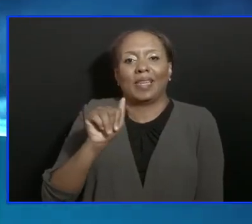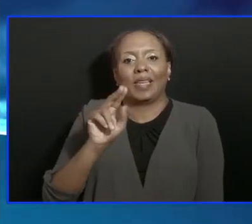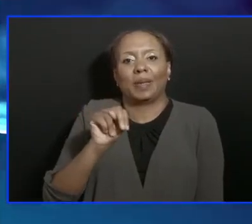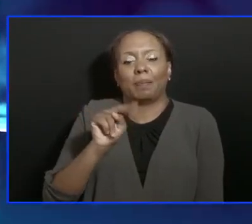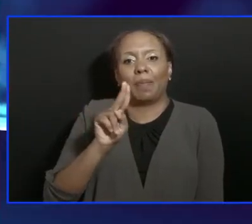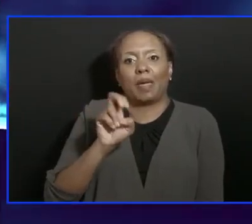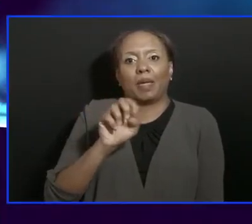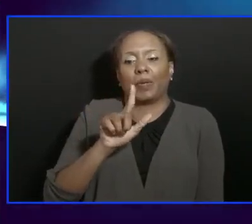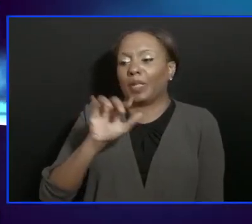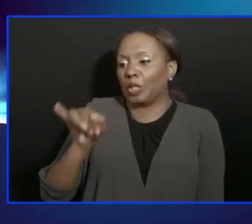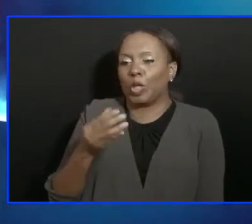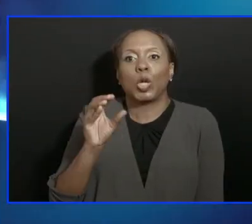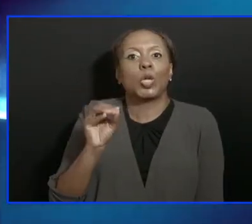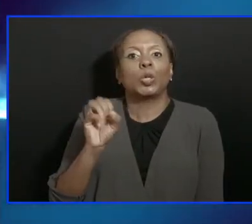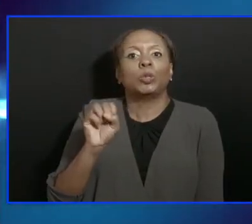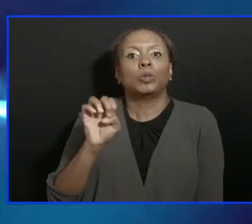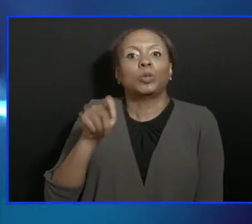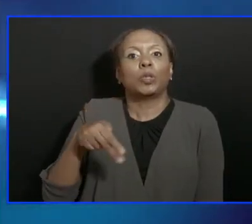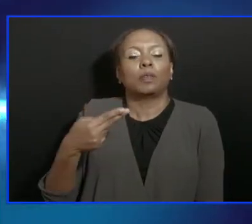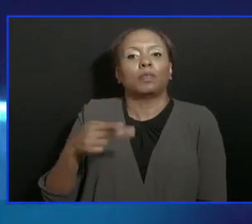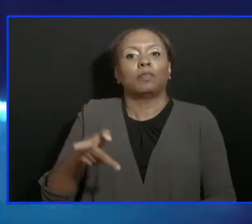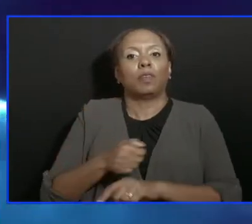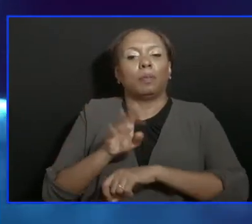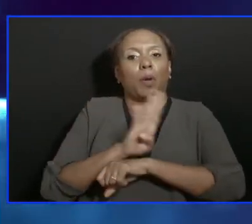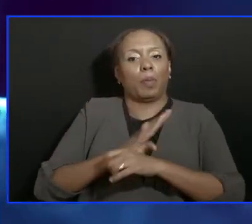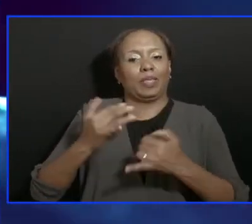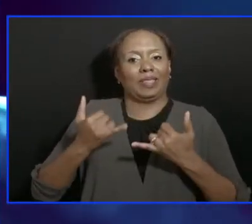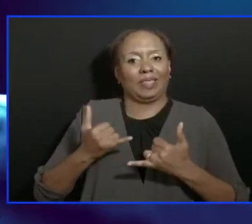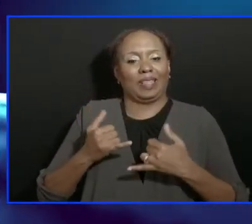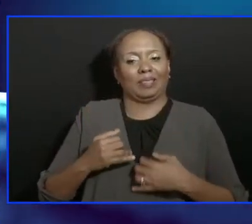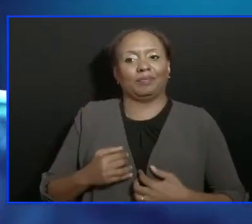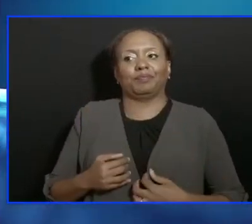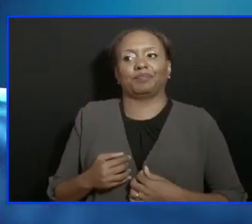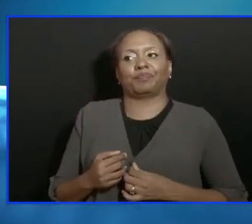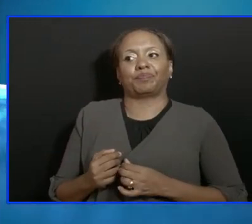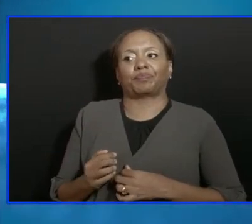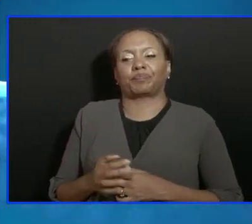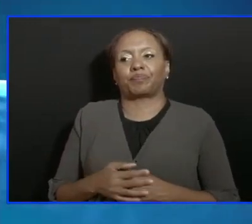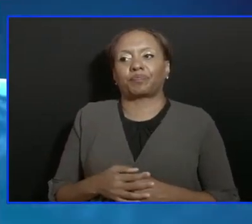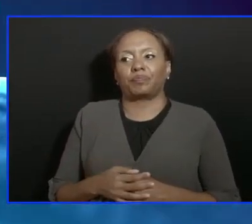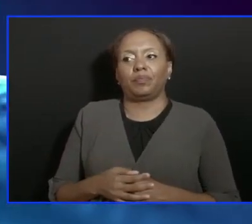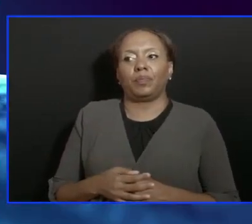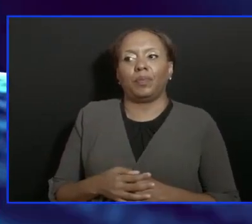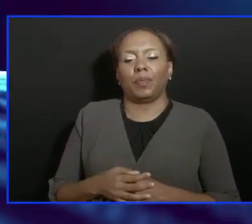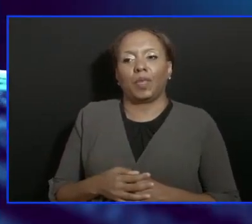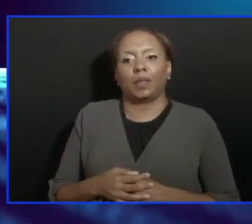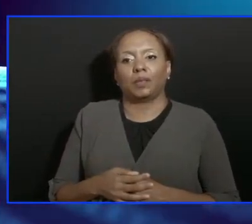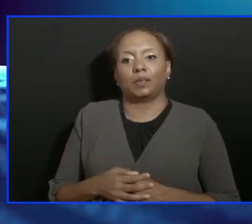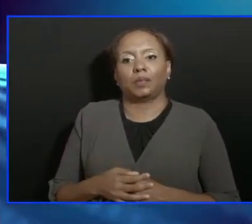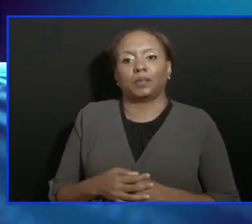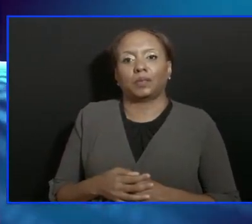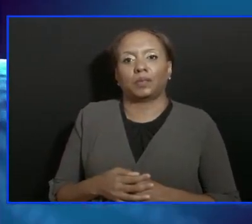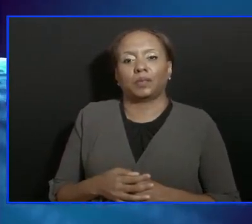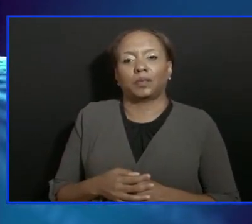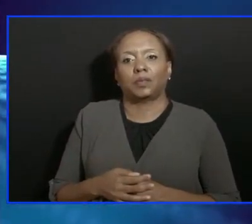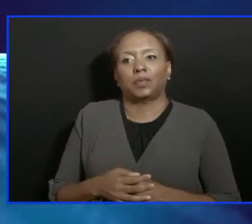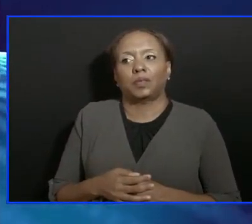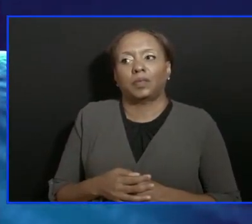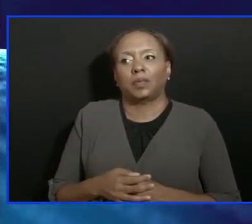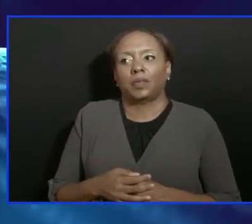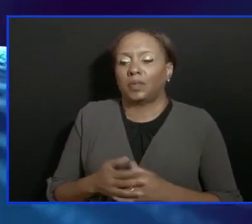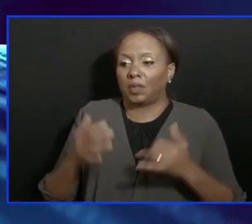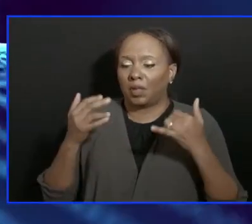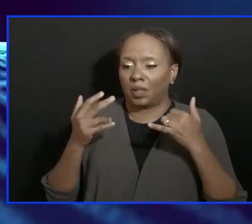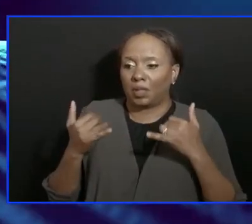Right now, as we fight with the vaccine and we push the vaccine, the Merck and Pfizer